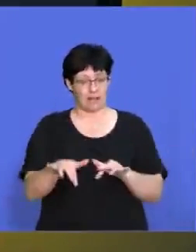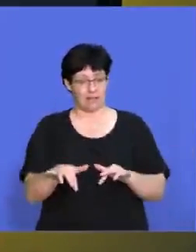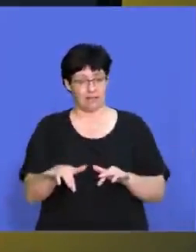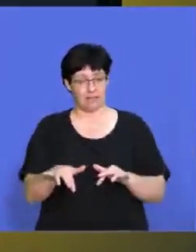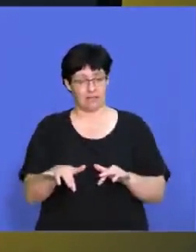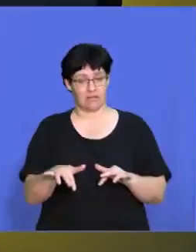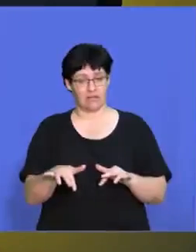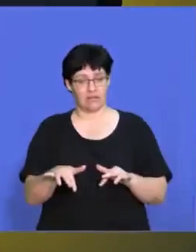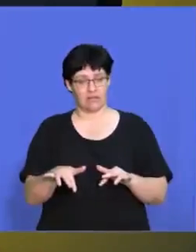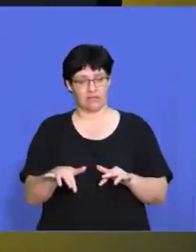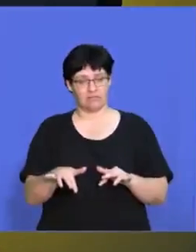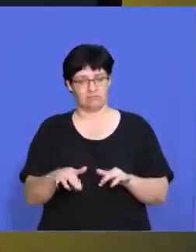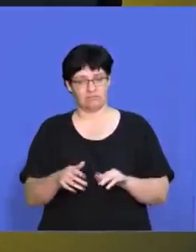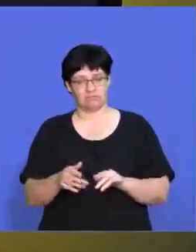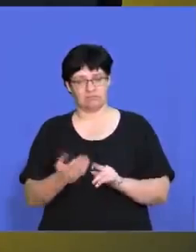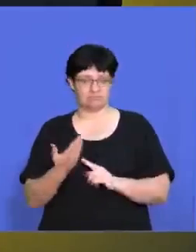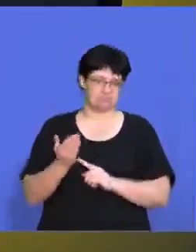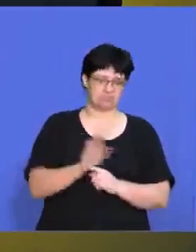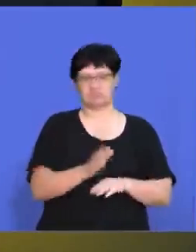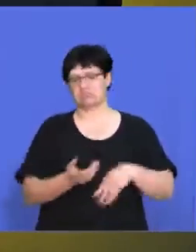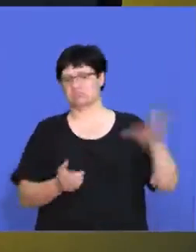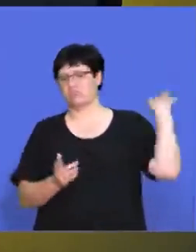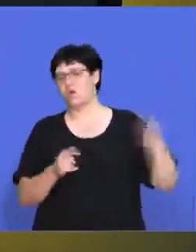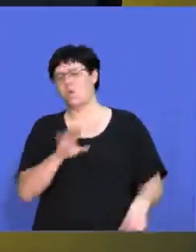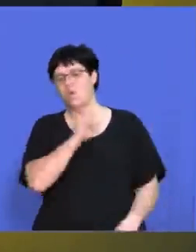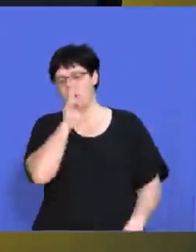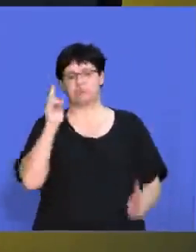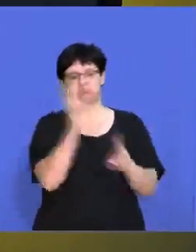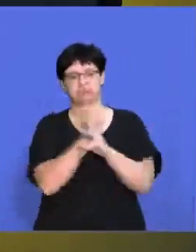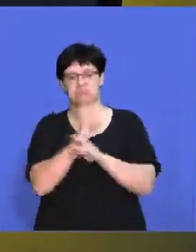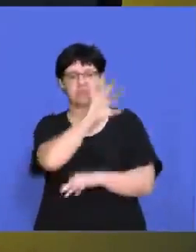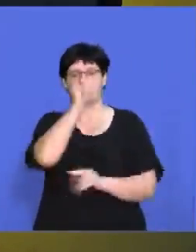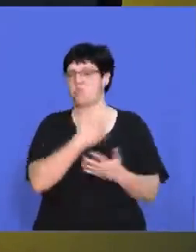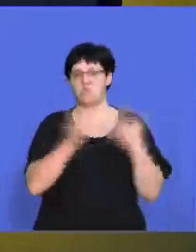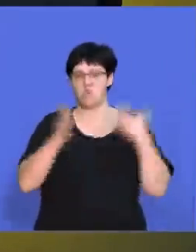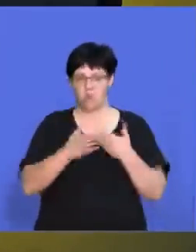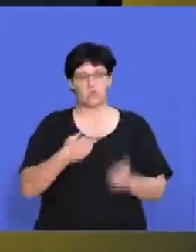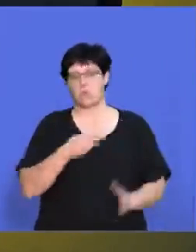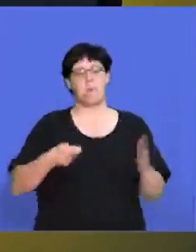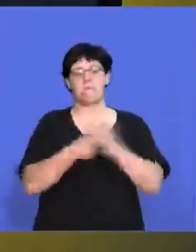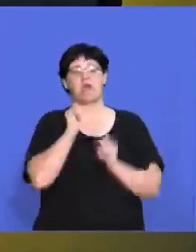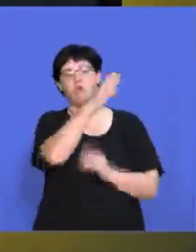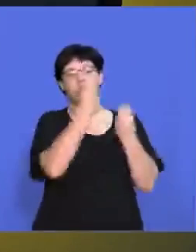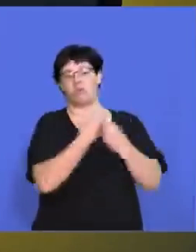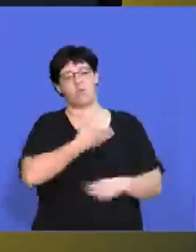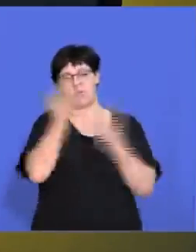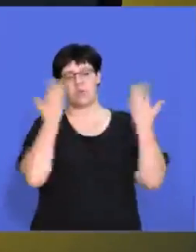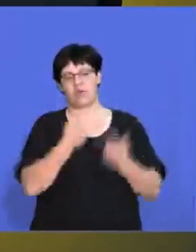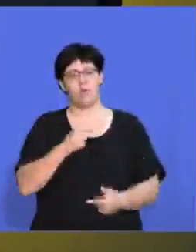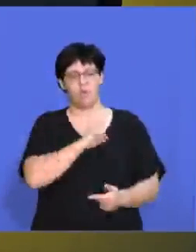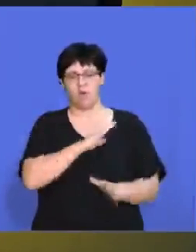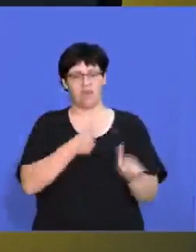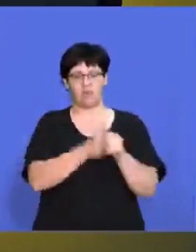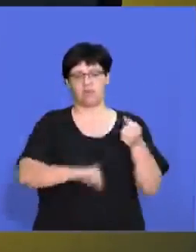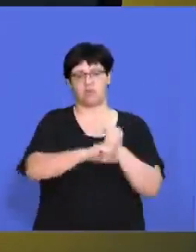African public going to, um, turn, uh, turn their backs, uh, on us and say, right, you're not looking after, say, Africans anymore. Therefore, we're not going to,